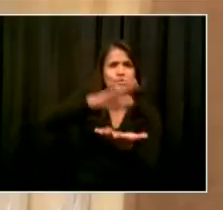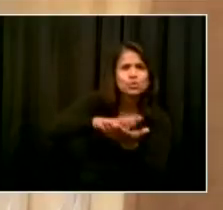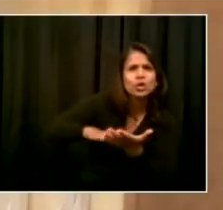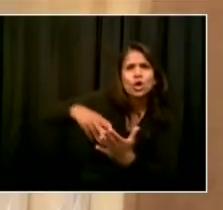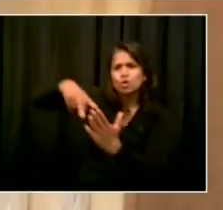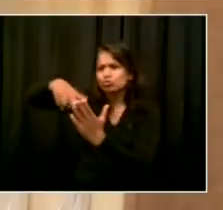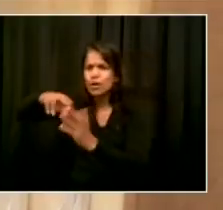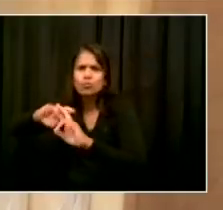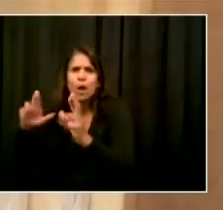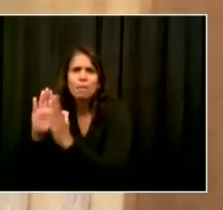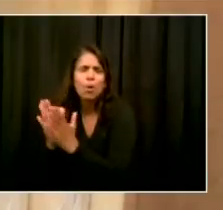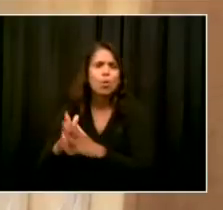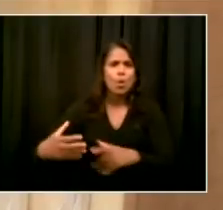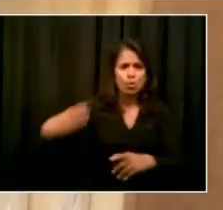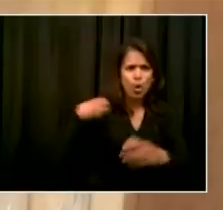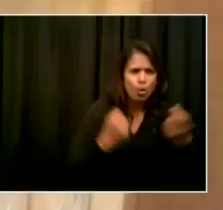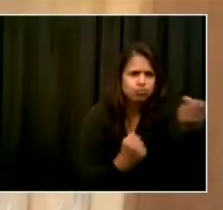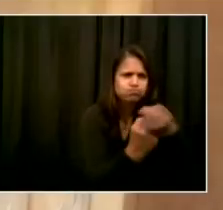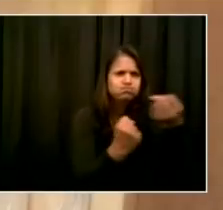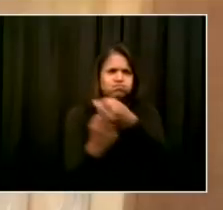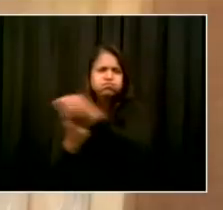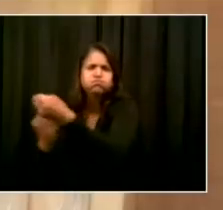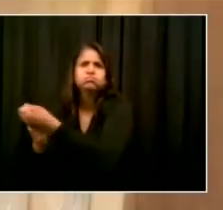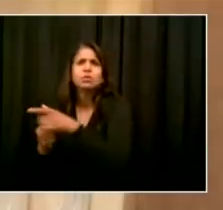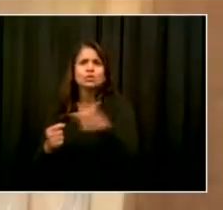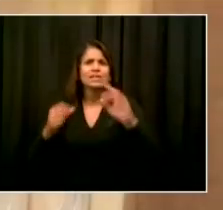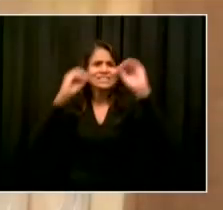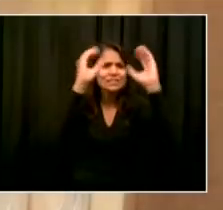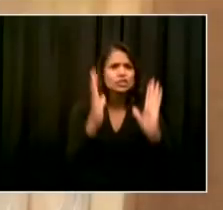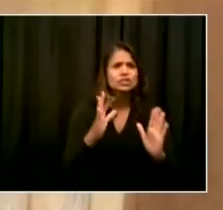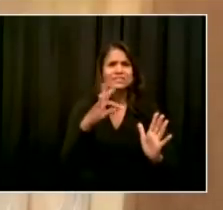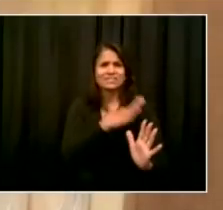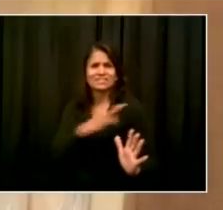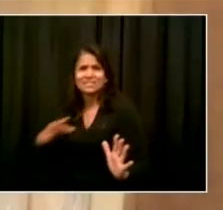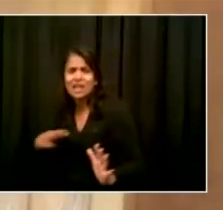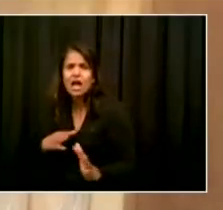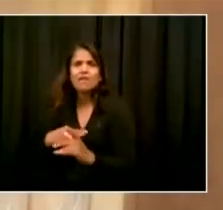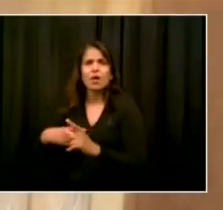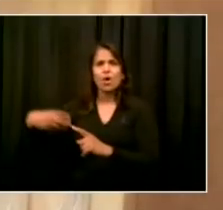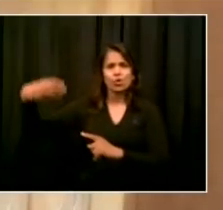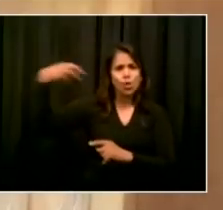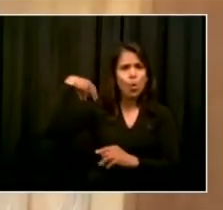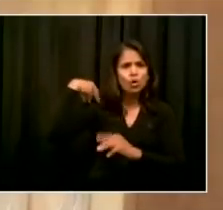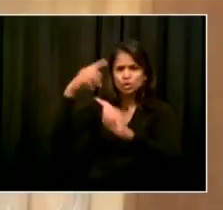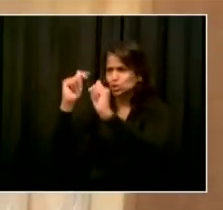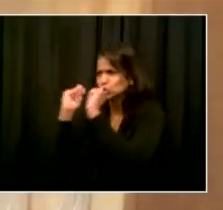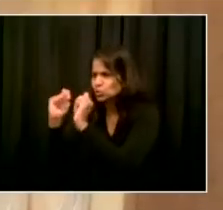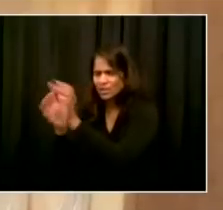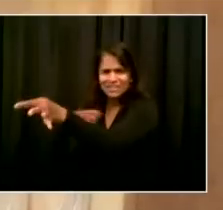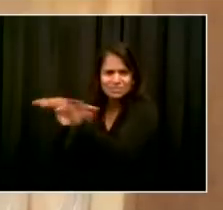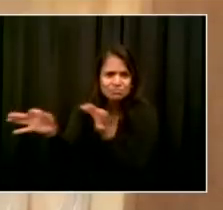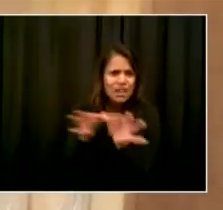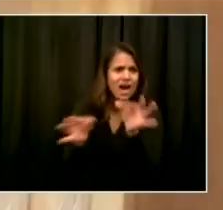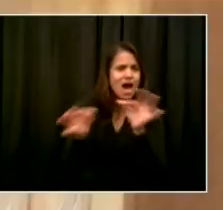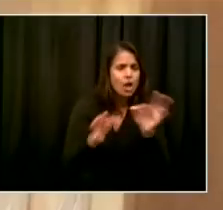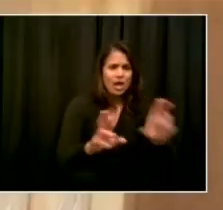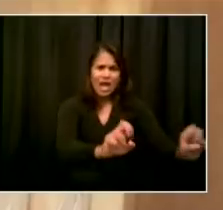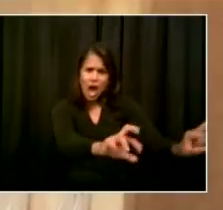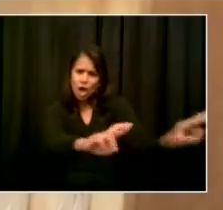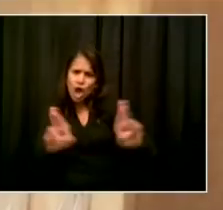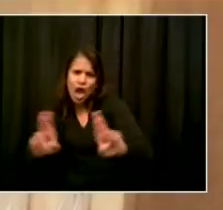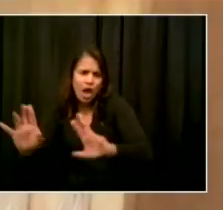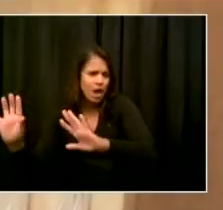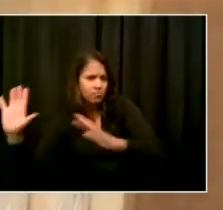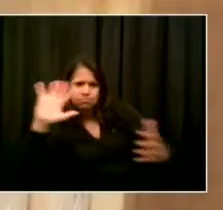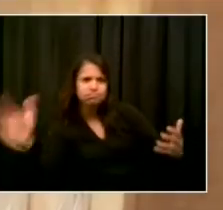teachers that by the work that they're doing outside of schools is an indicator that they are excellent teachers. We need them